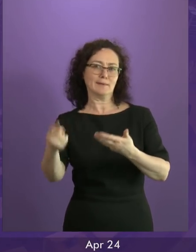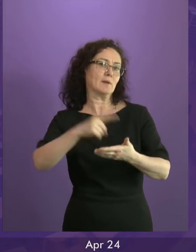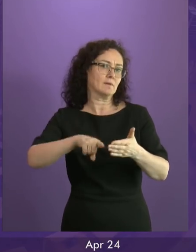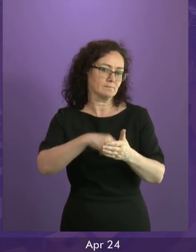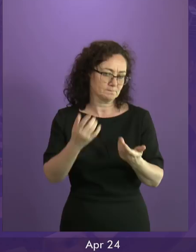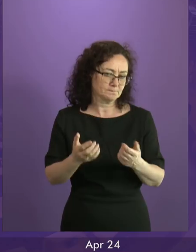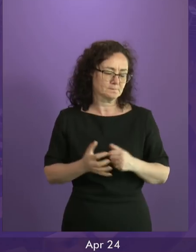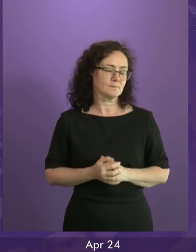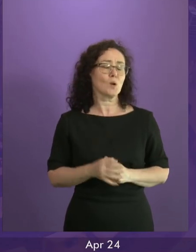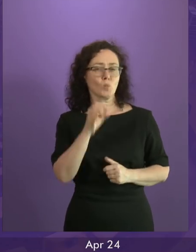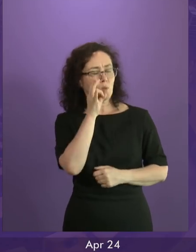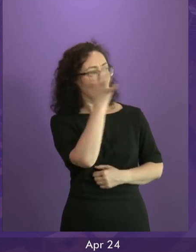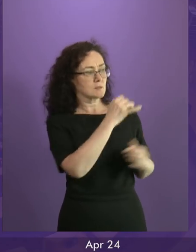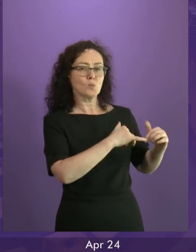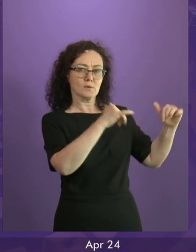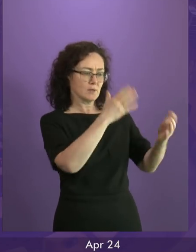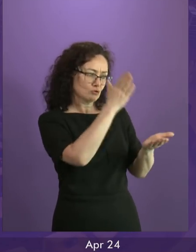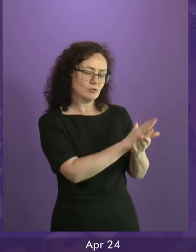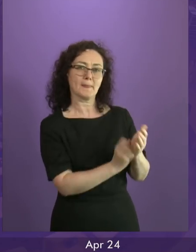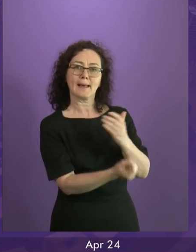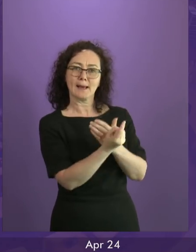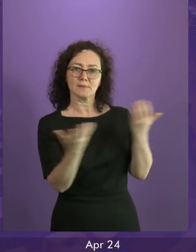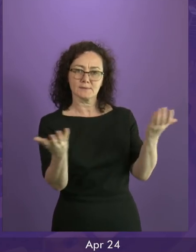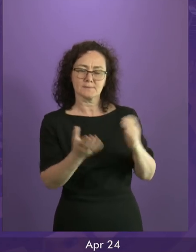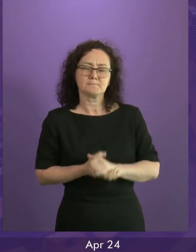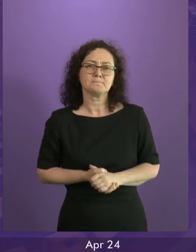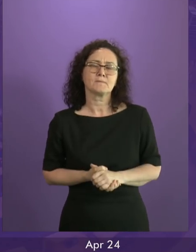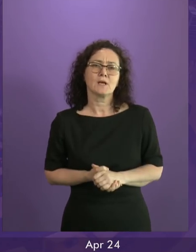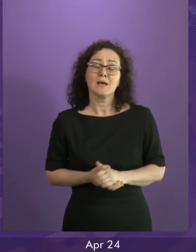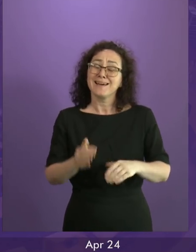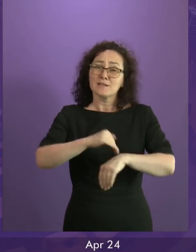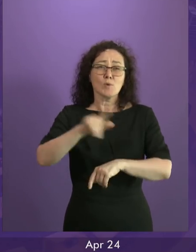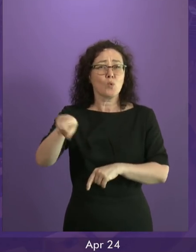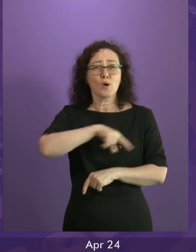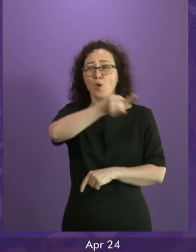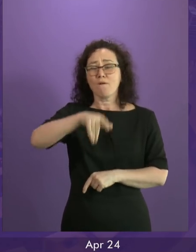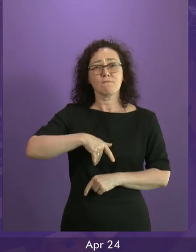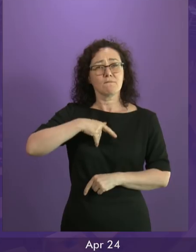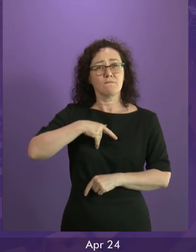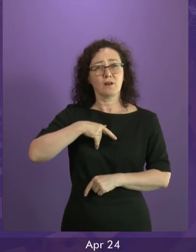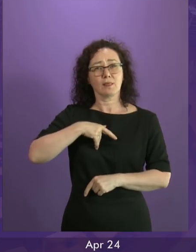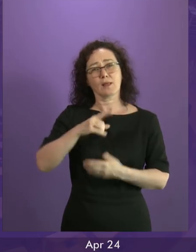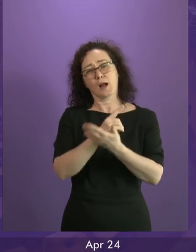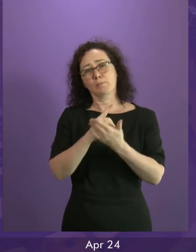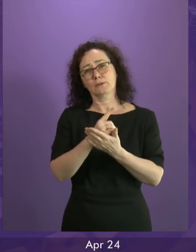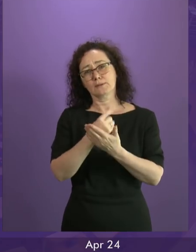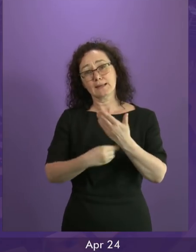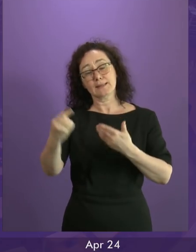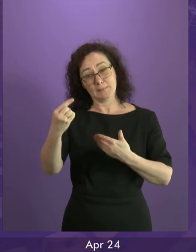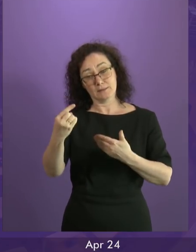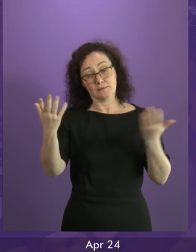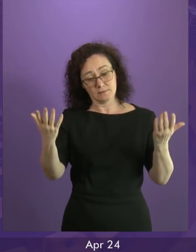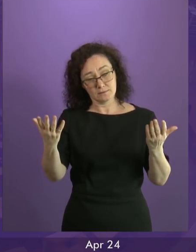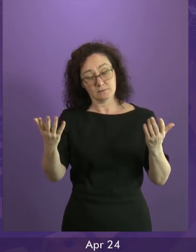a choice on independence. Whatever our views on independence are, the fundamental point is this. If Scotland